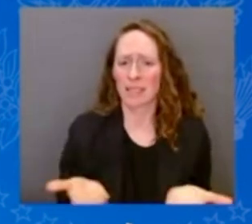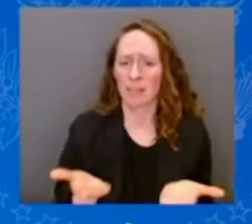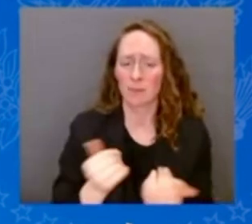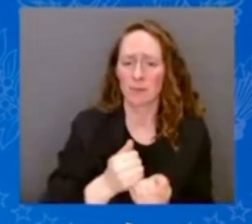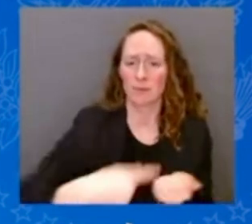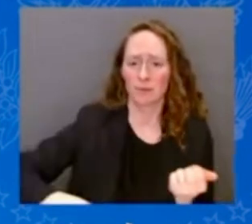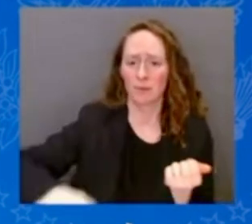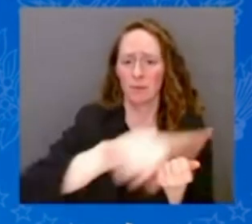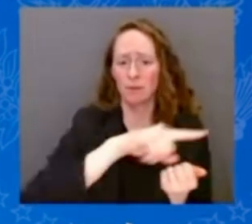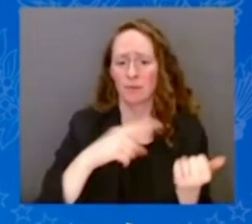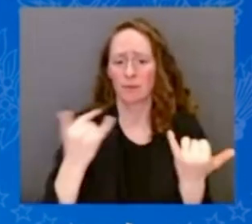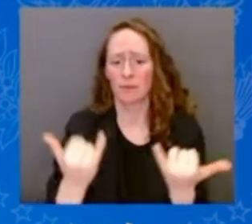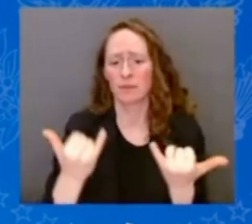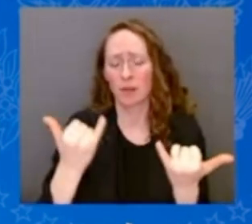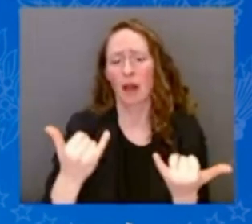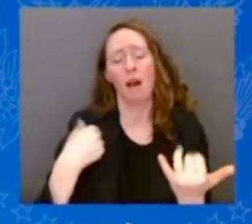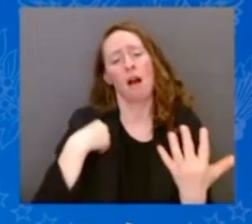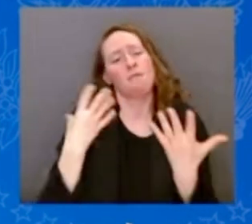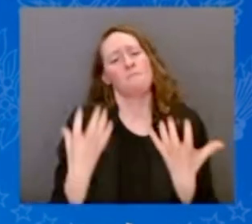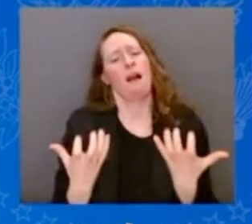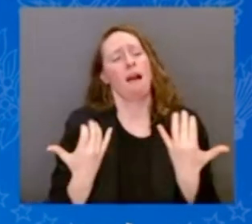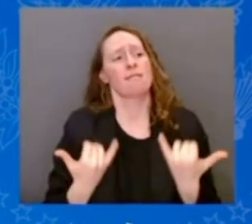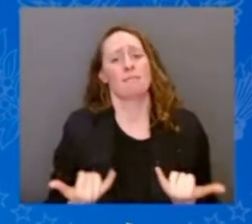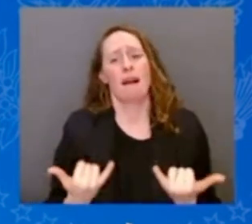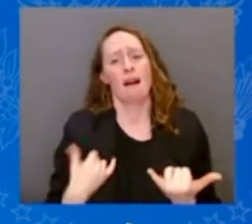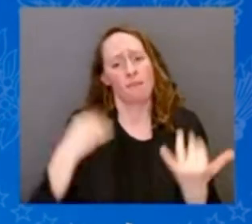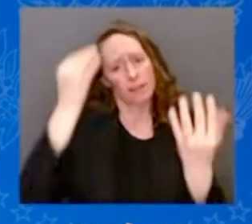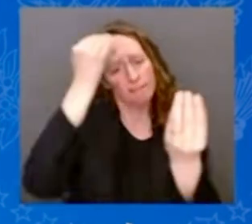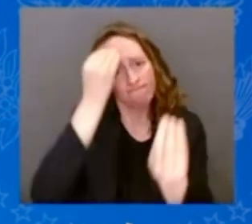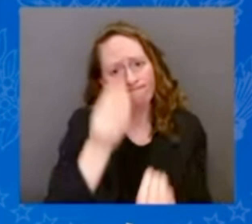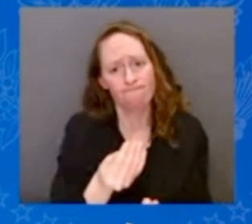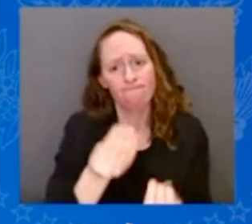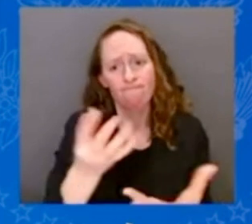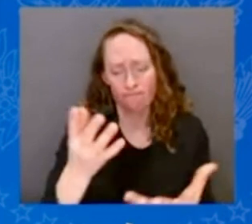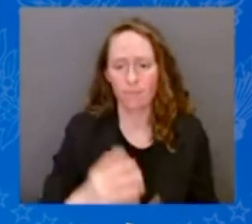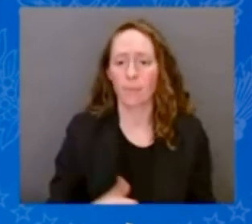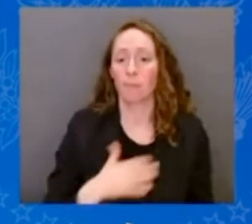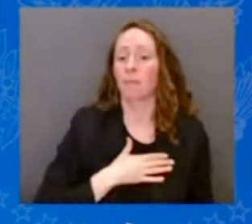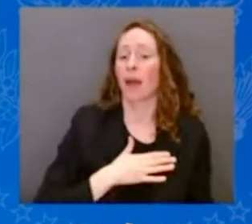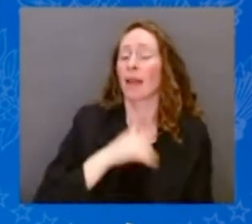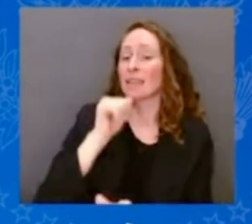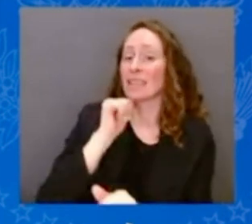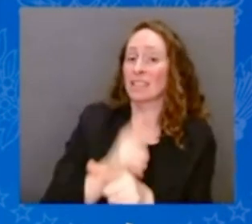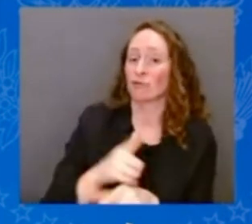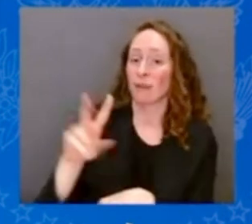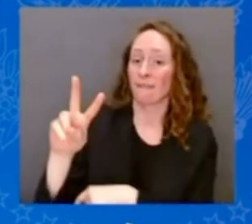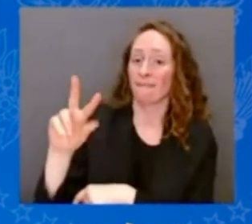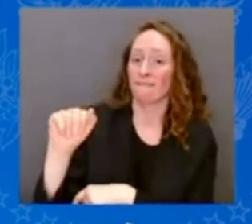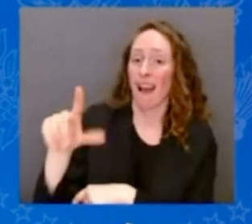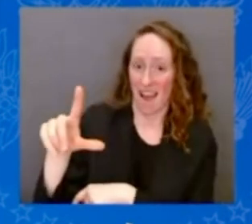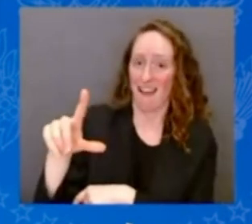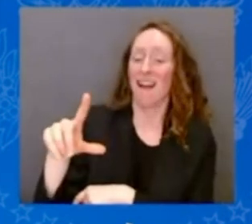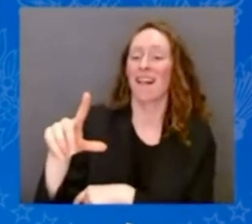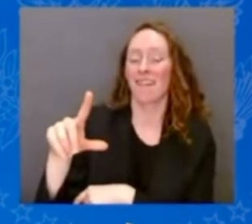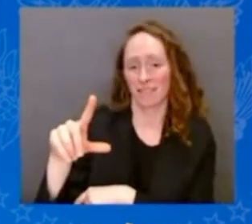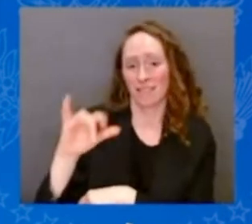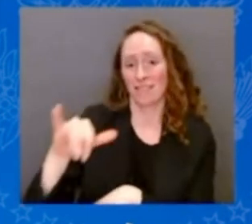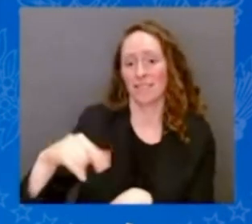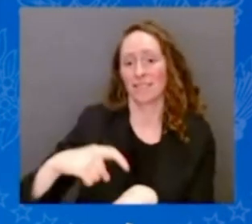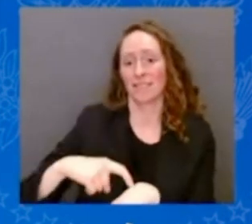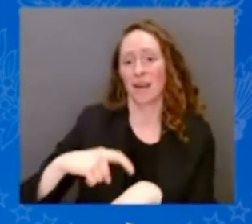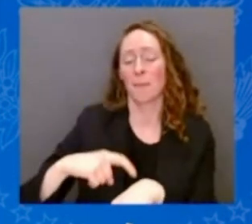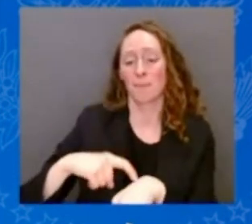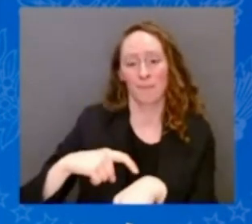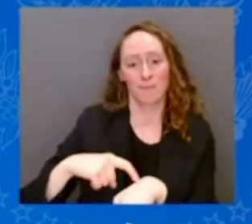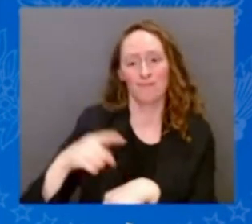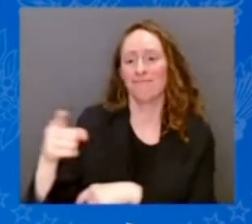my sister Val is with me, so I have the better part of the family. I used to